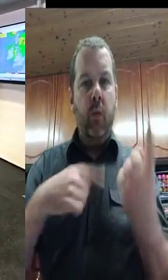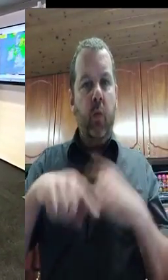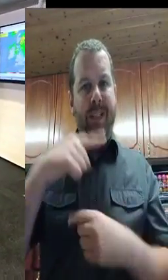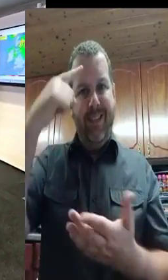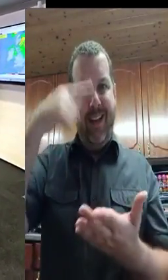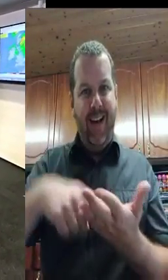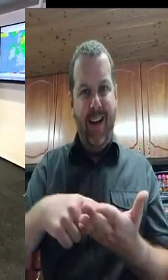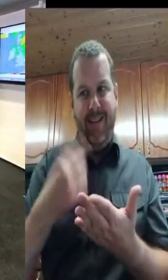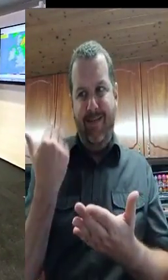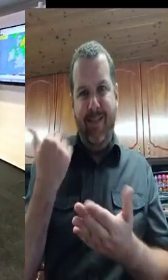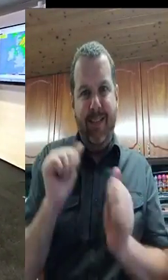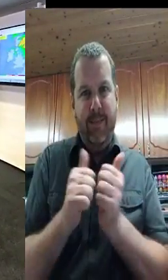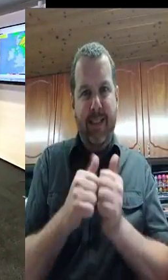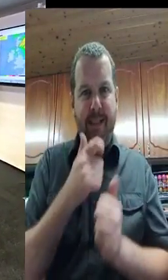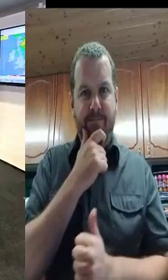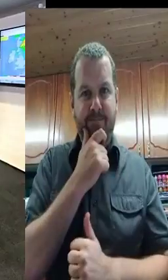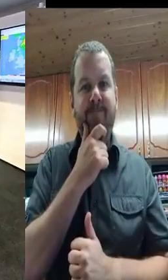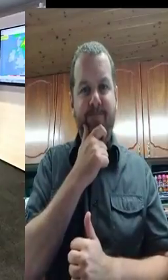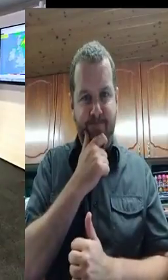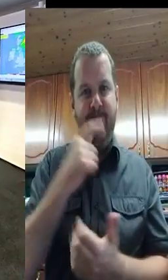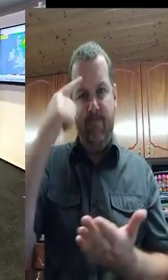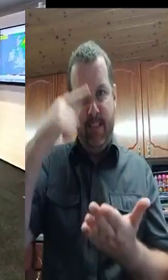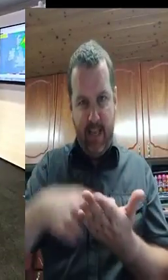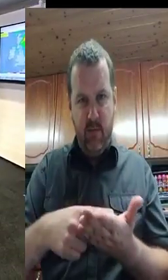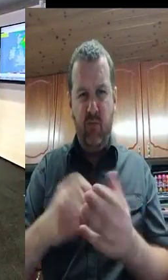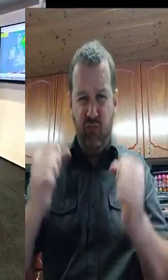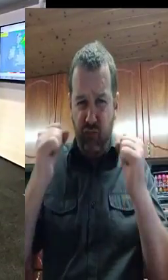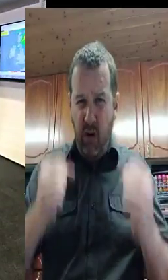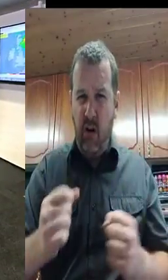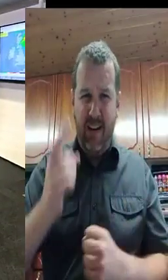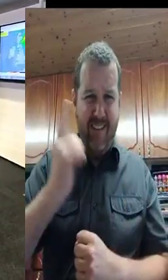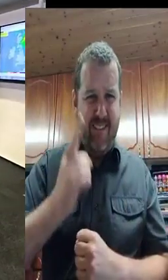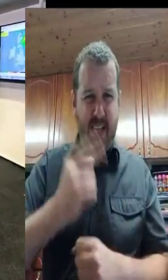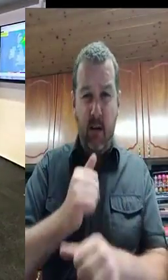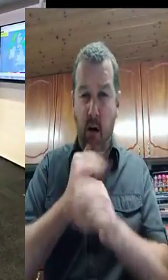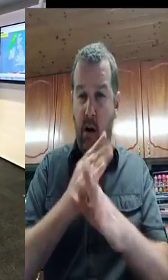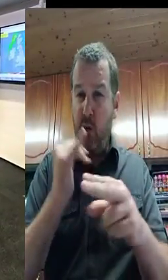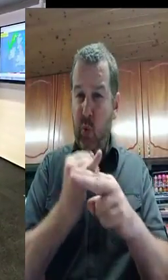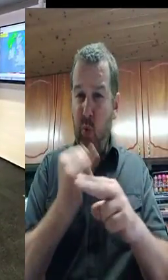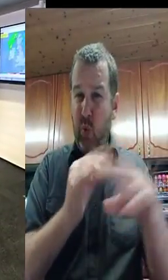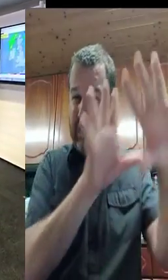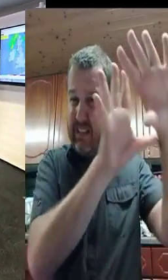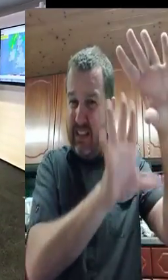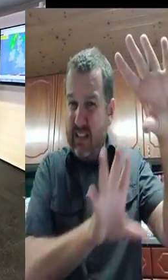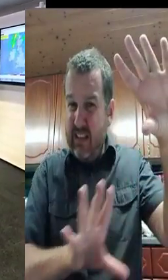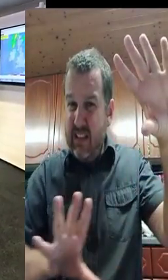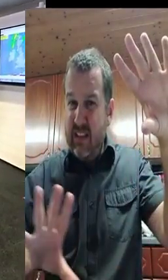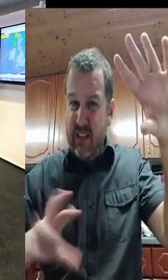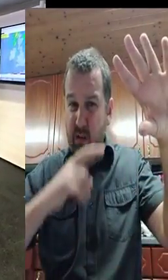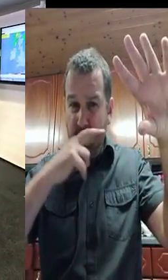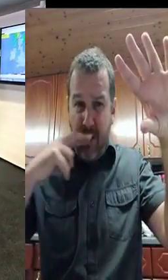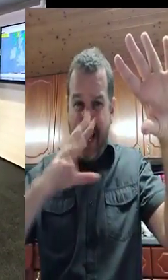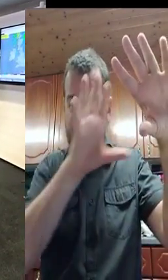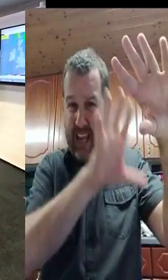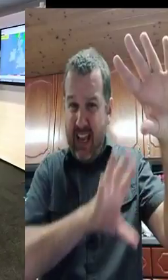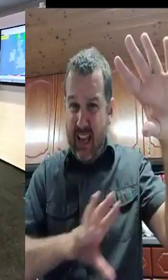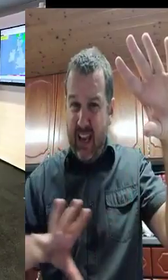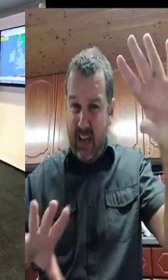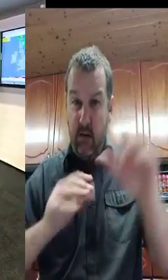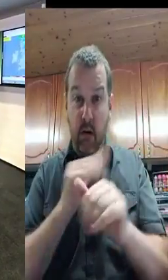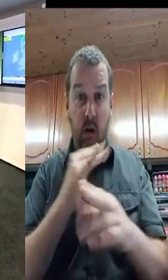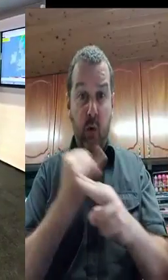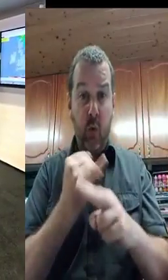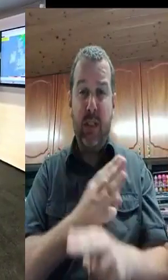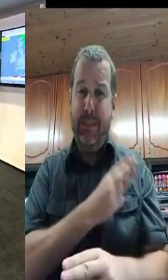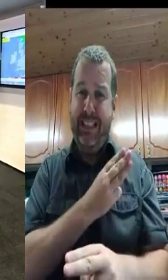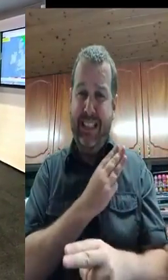the areas that are affected, where our crisis management teams are actually meeting to review our practices over the next number of